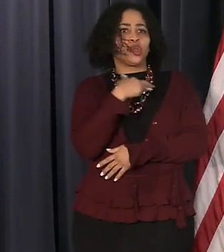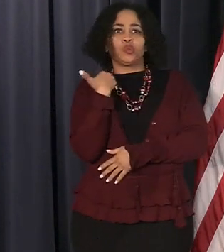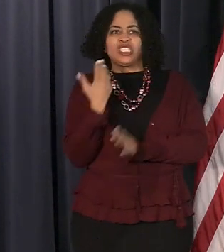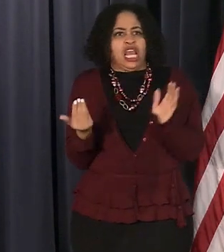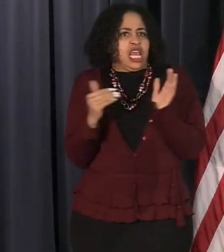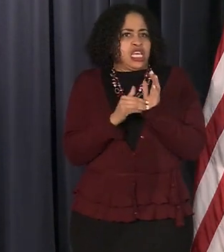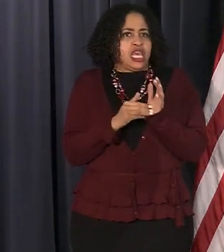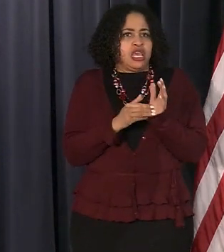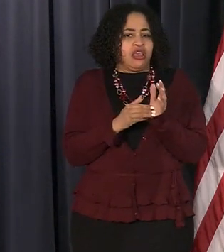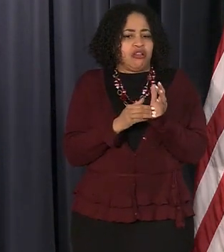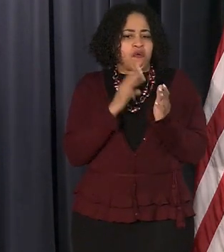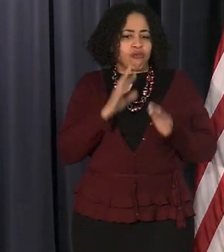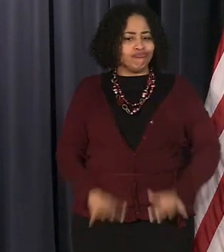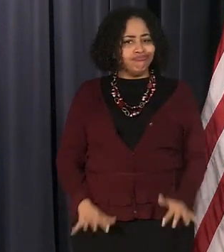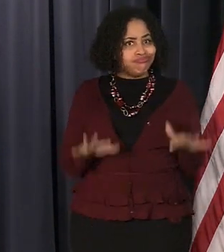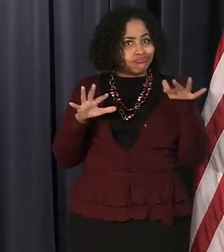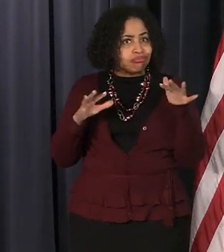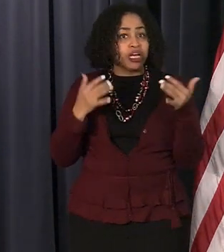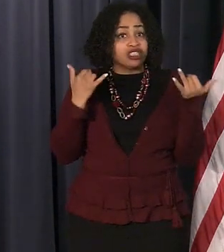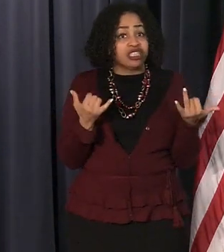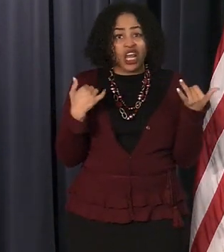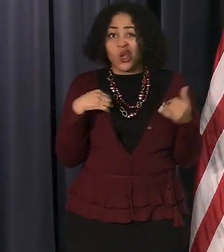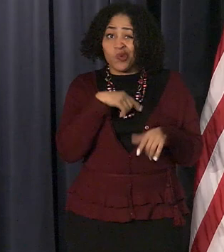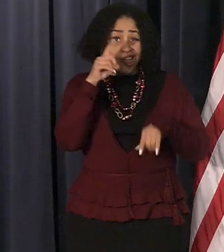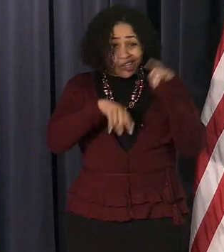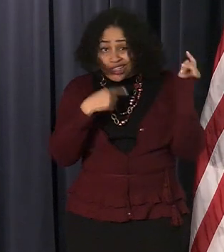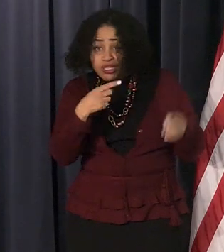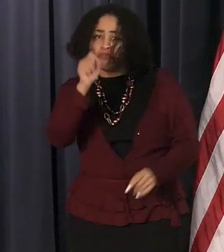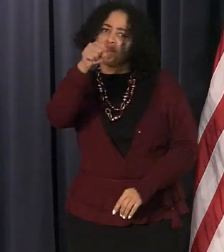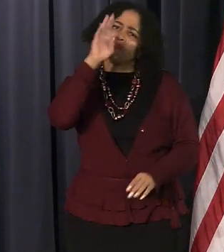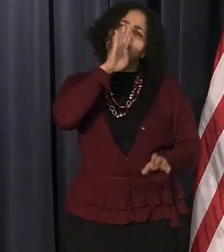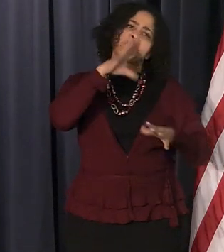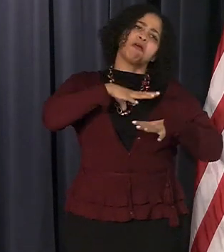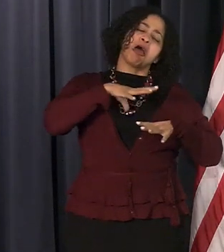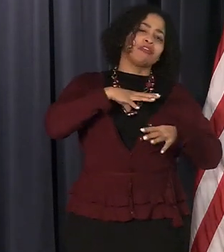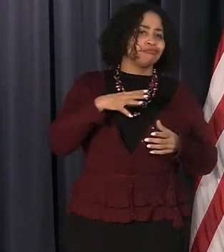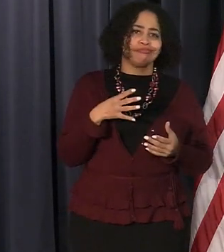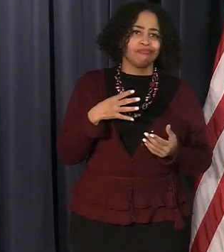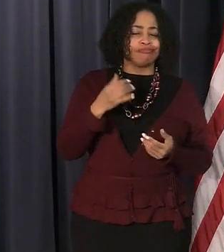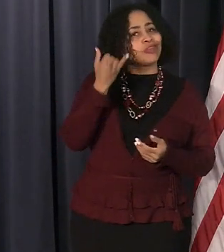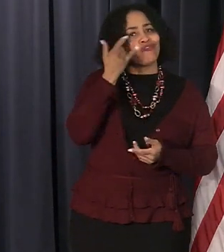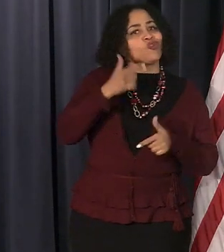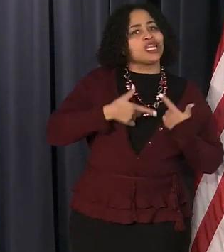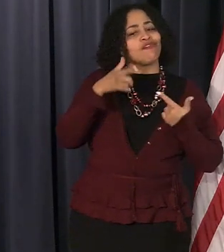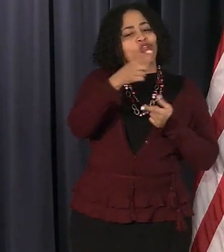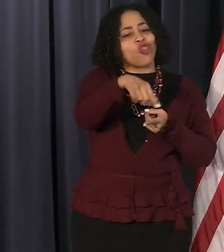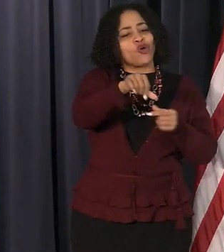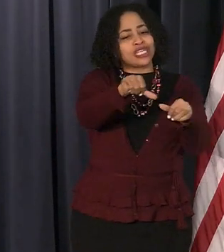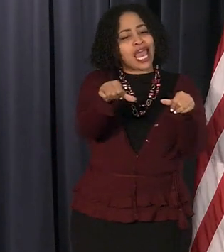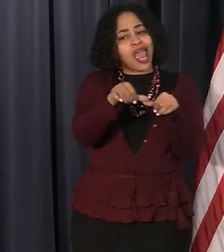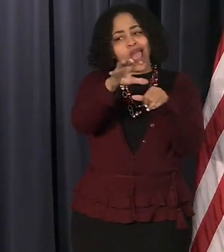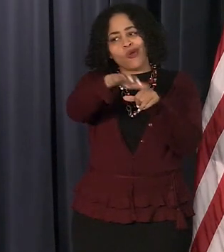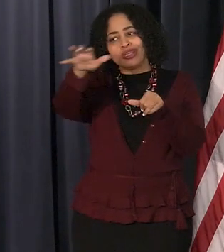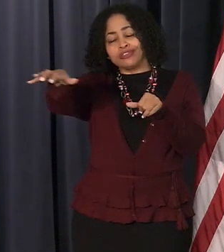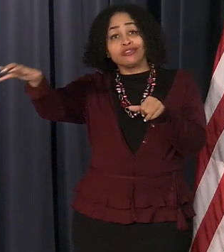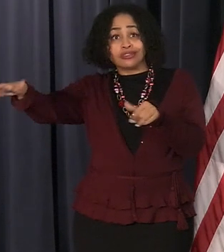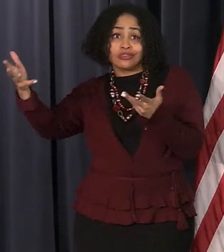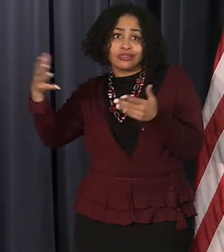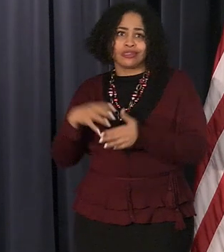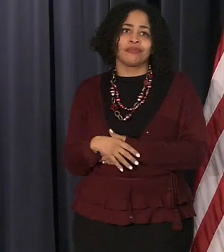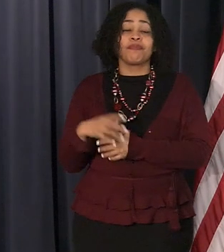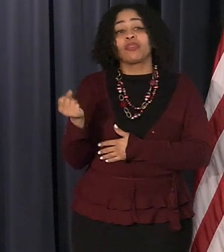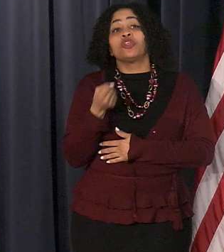of this happening again and today we cannot tell you that if you're in those low-lying areas